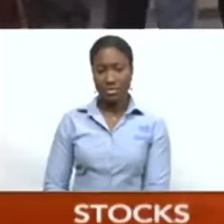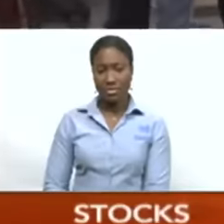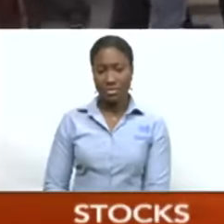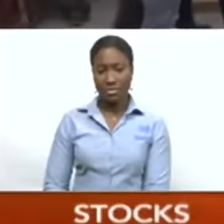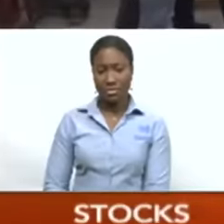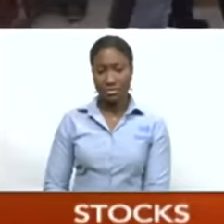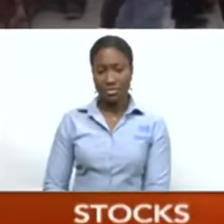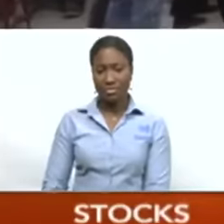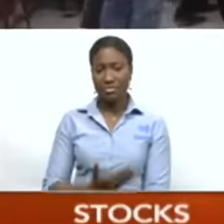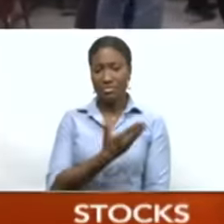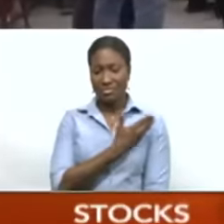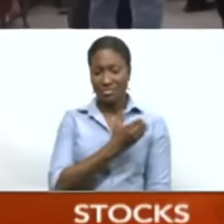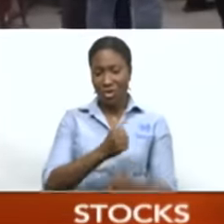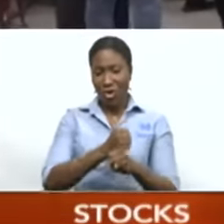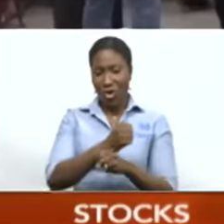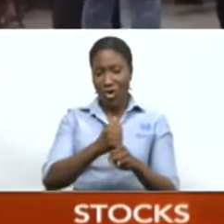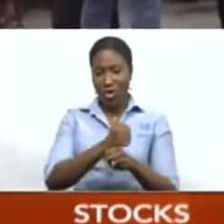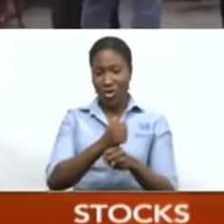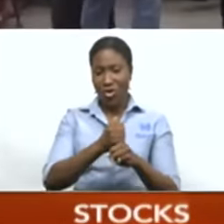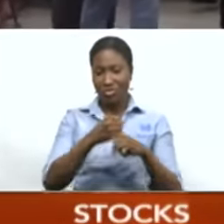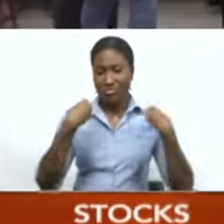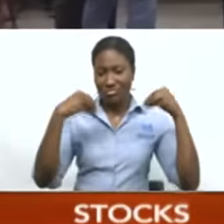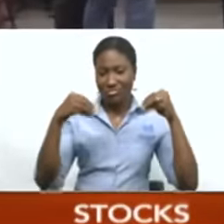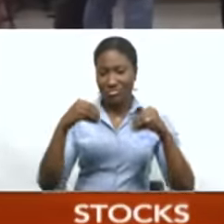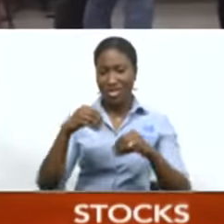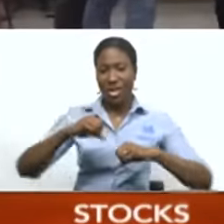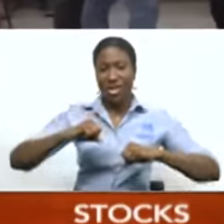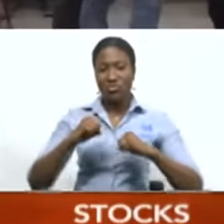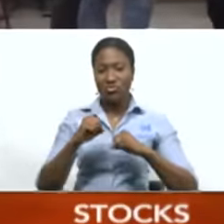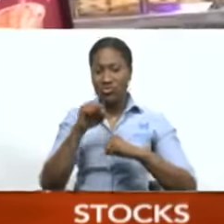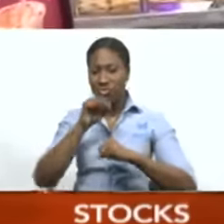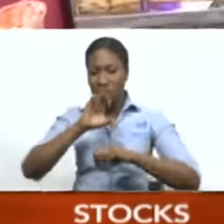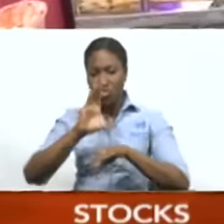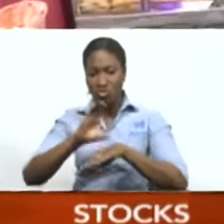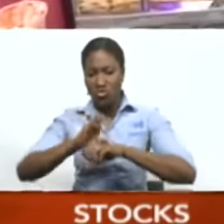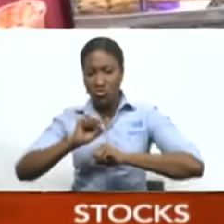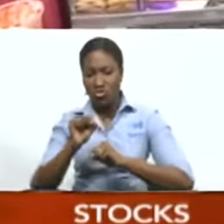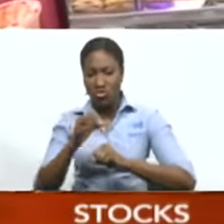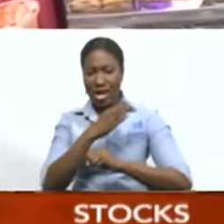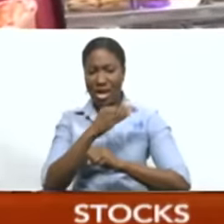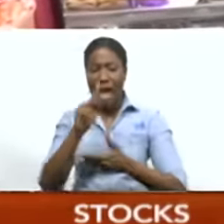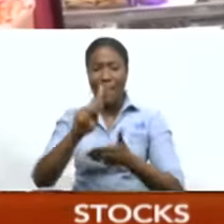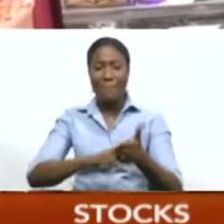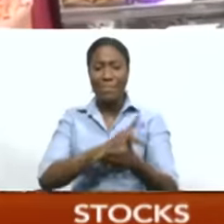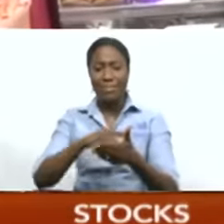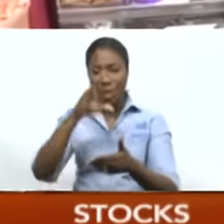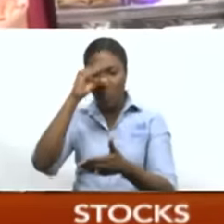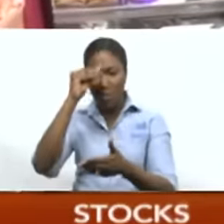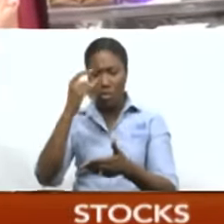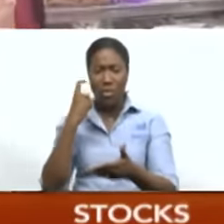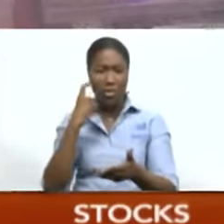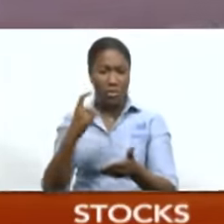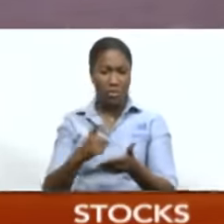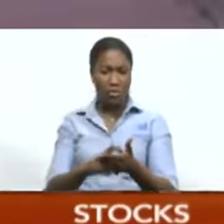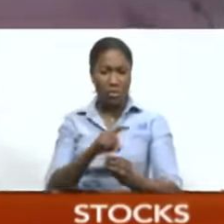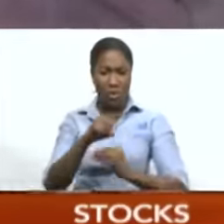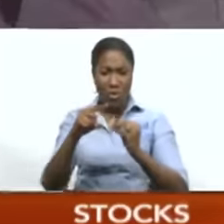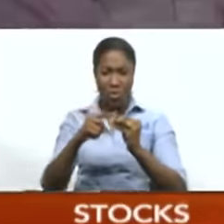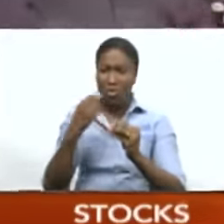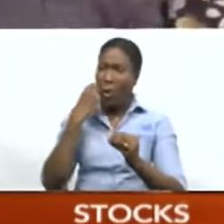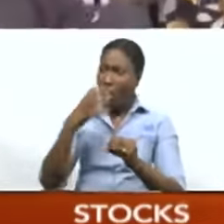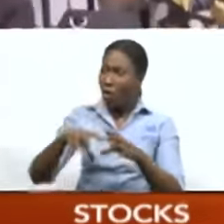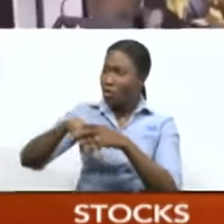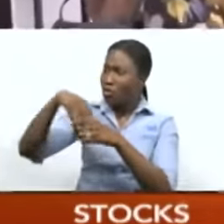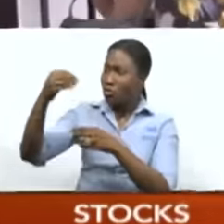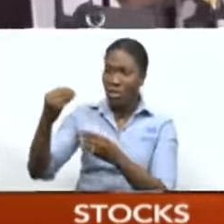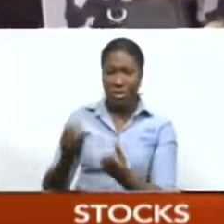Rituals Coffeehouse, Church's Chicken, and Pizza Boys saw an uptick in sales with cold drinks during the scorching temperatures this